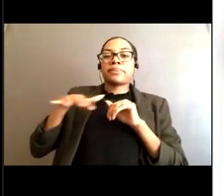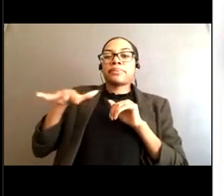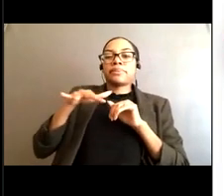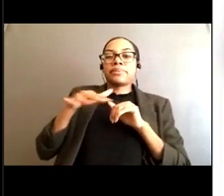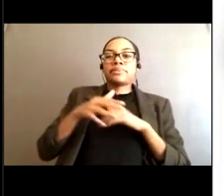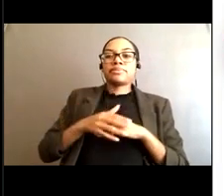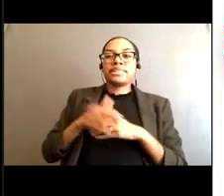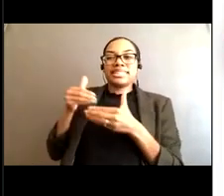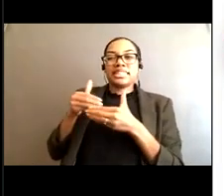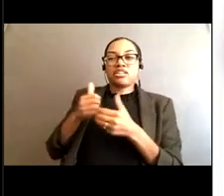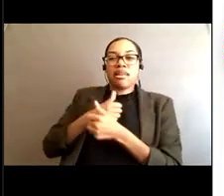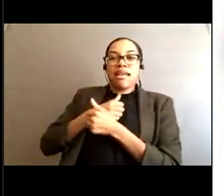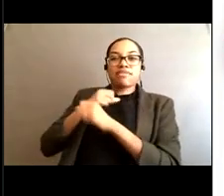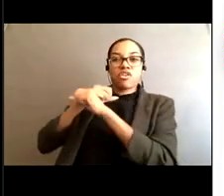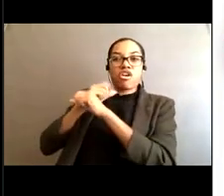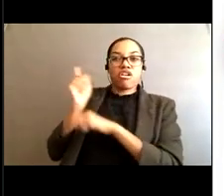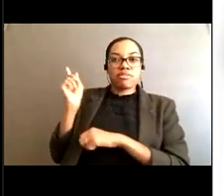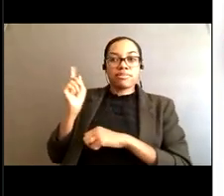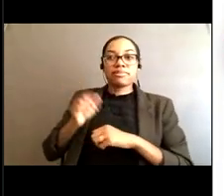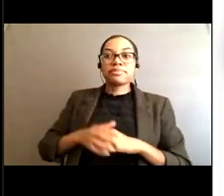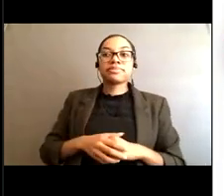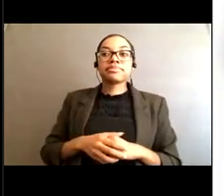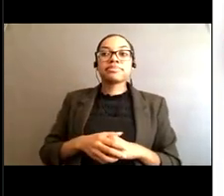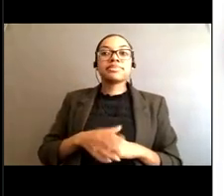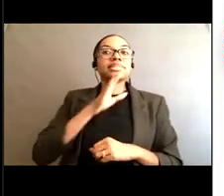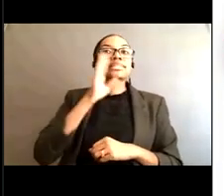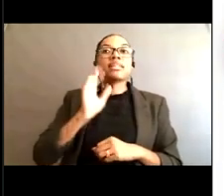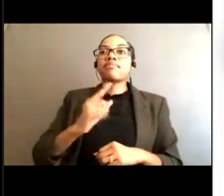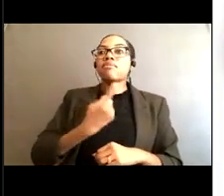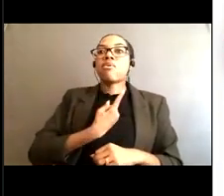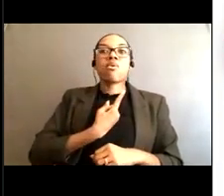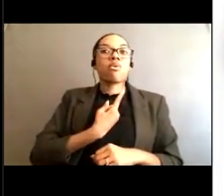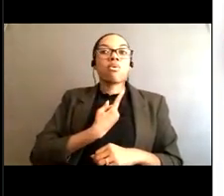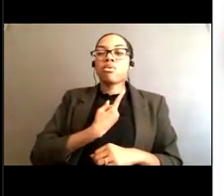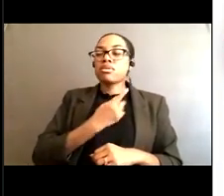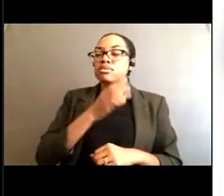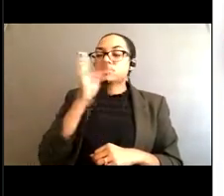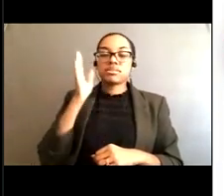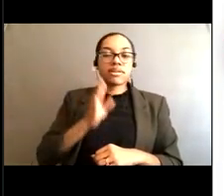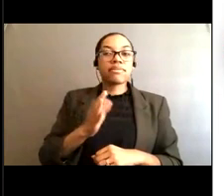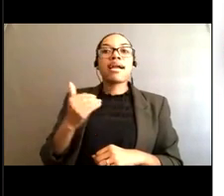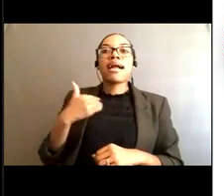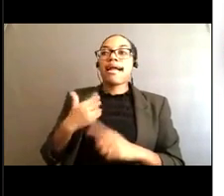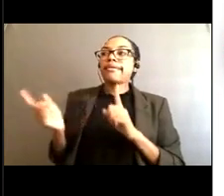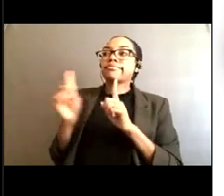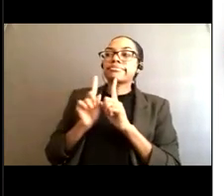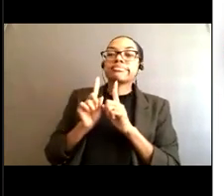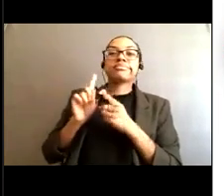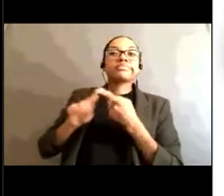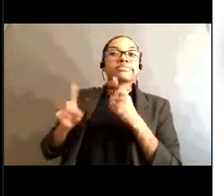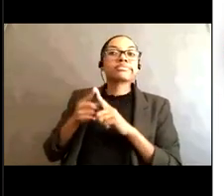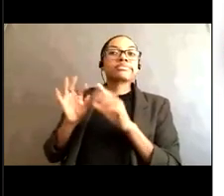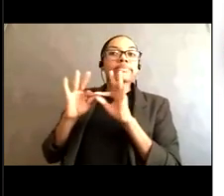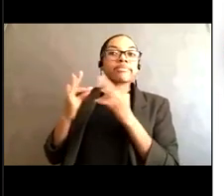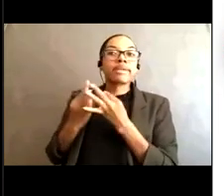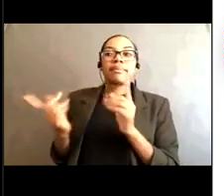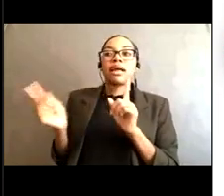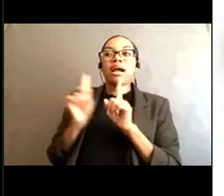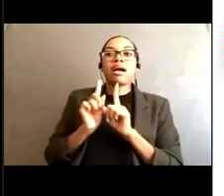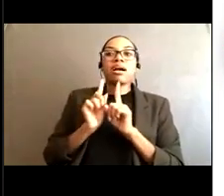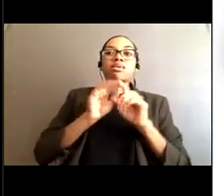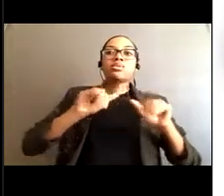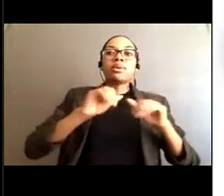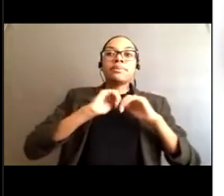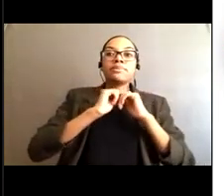Always go with your friends and family that way if you do go in the water and have trouble somebody will know that you're having